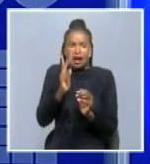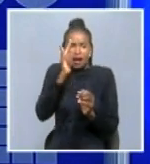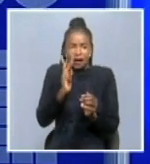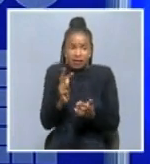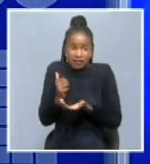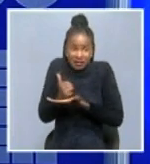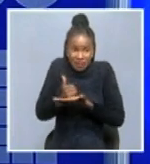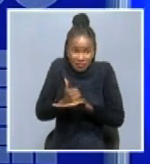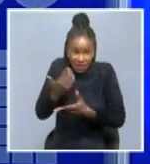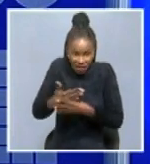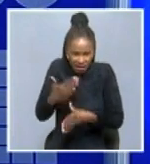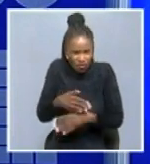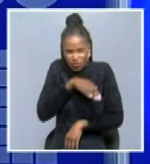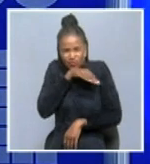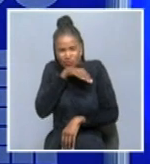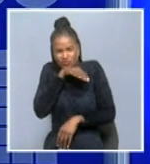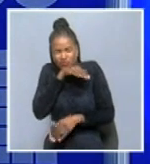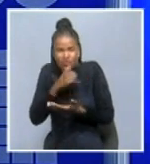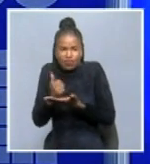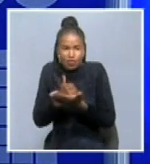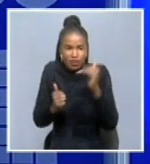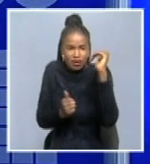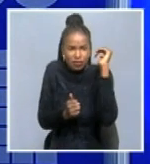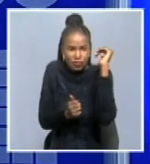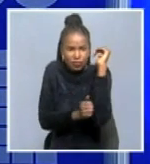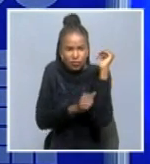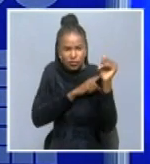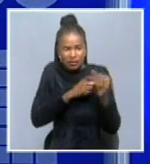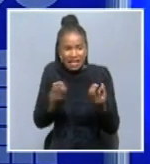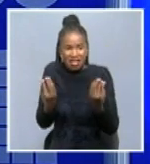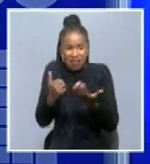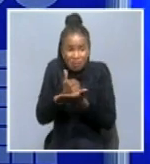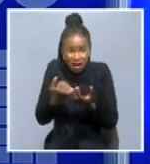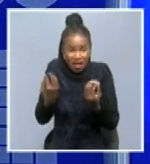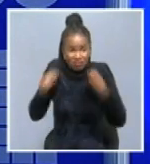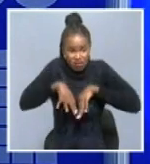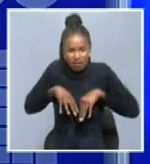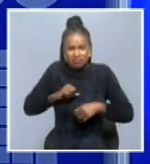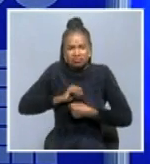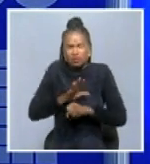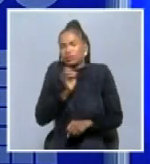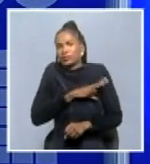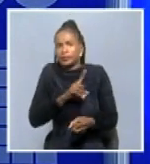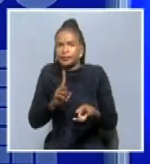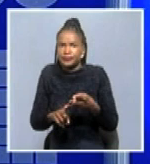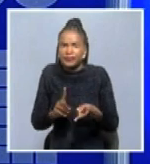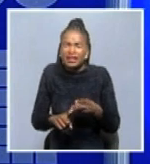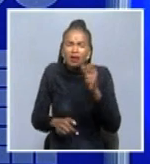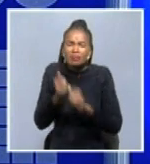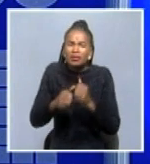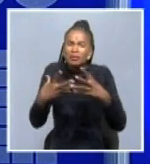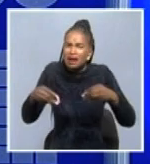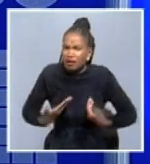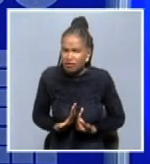contracting the virus. Is there any truth to that effect? And what have you done to address the issue? And also in terms of how people